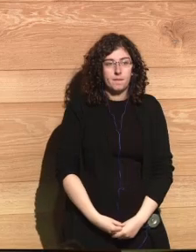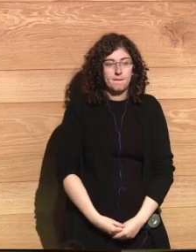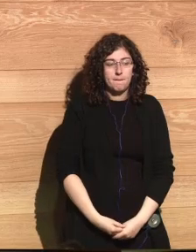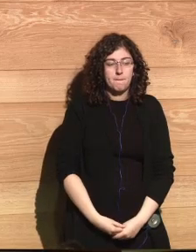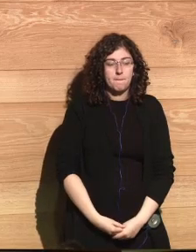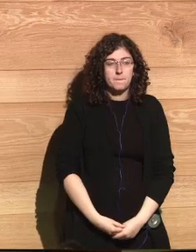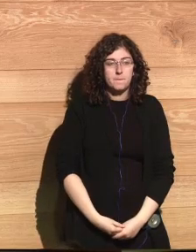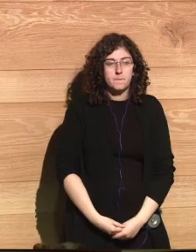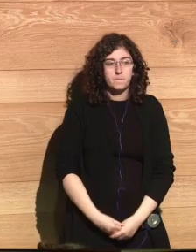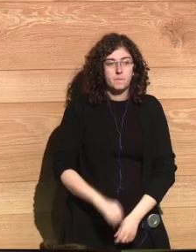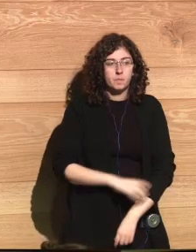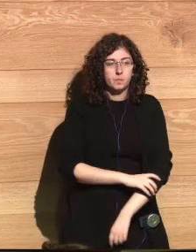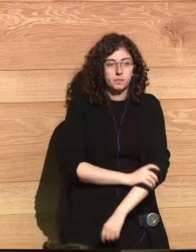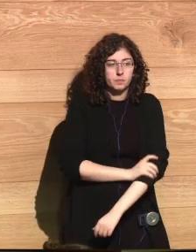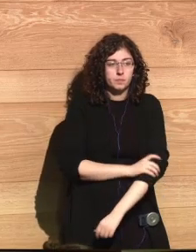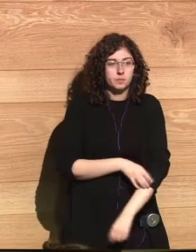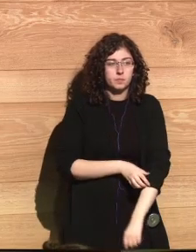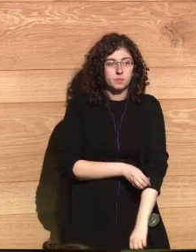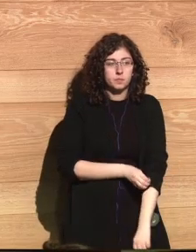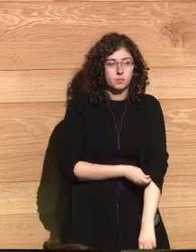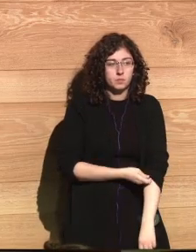hearing aid to hear a little better?